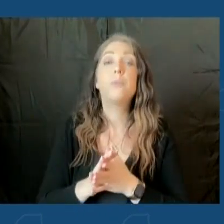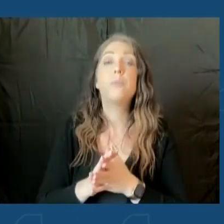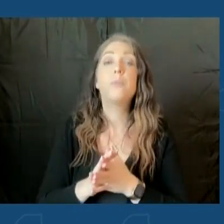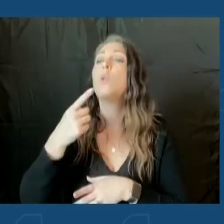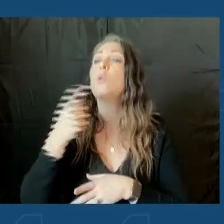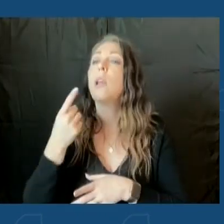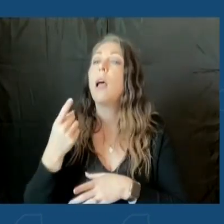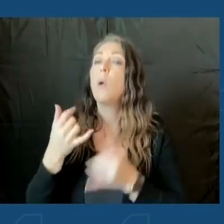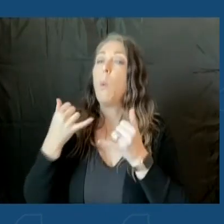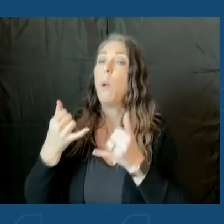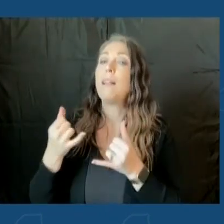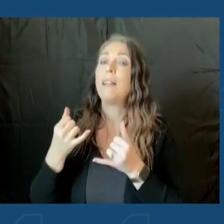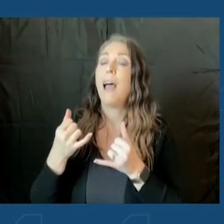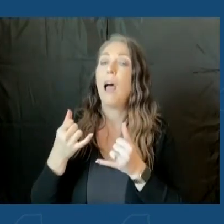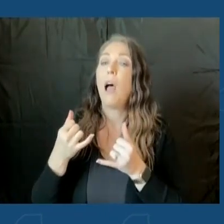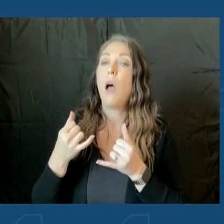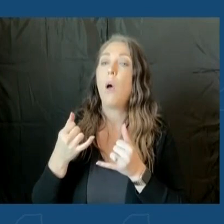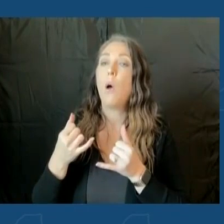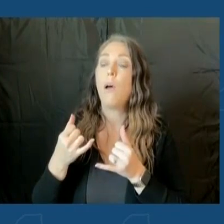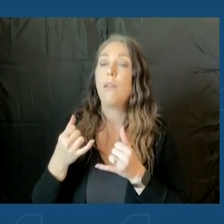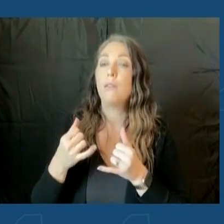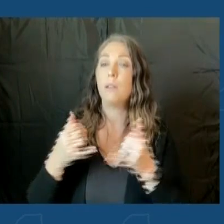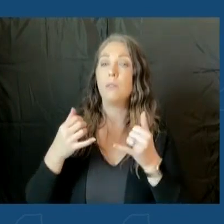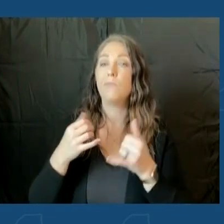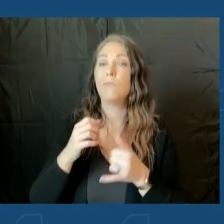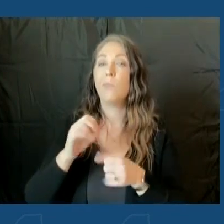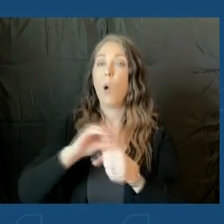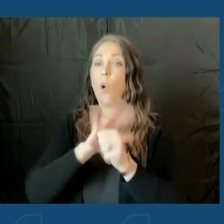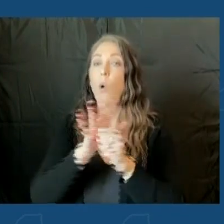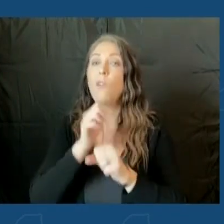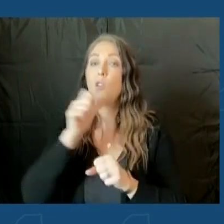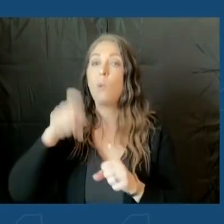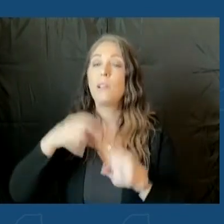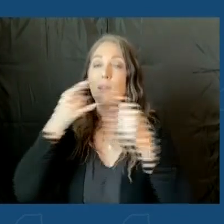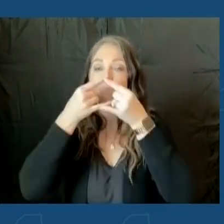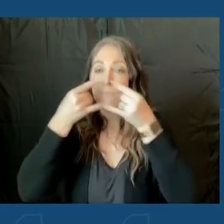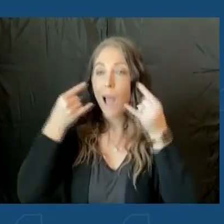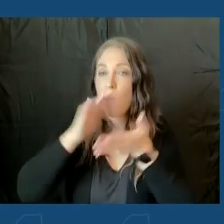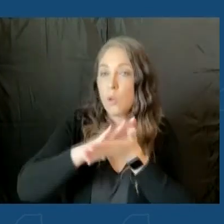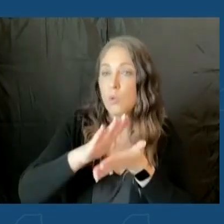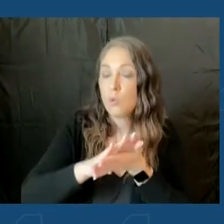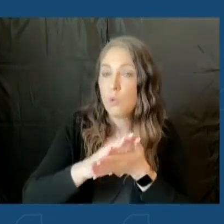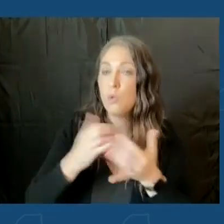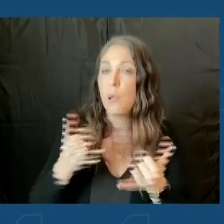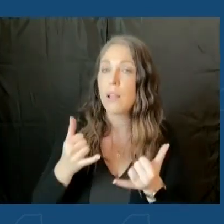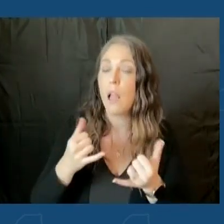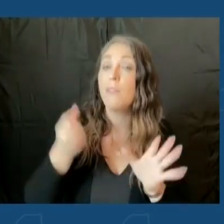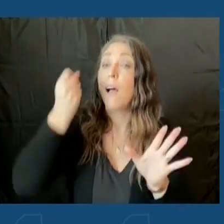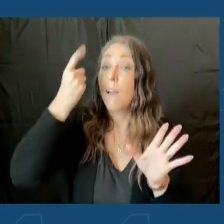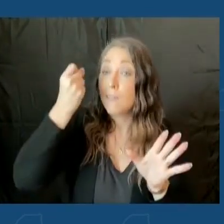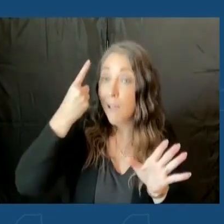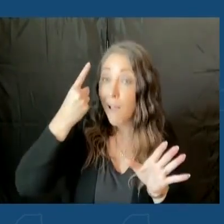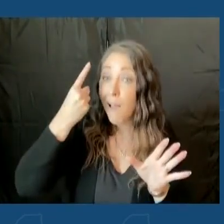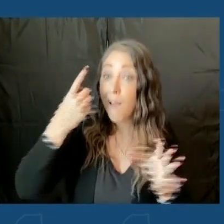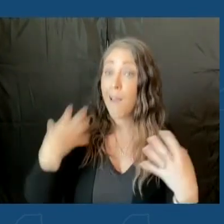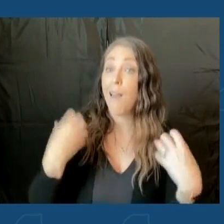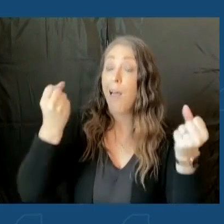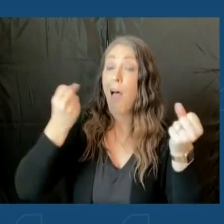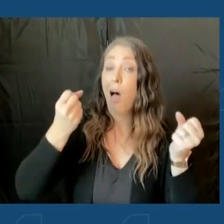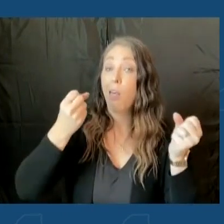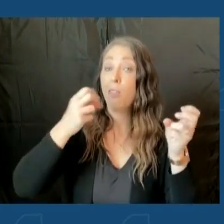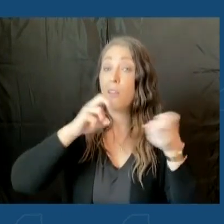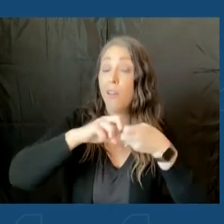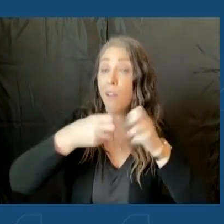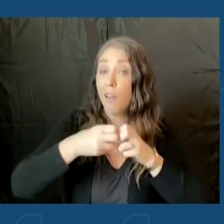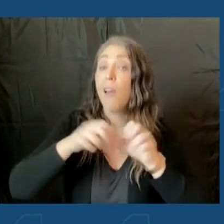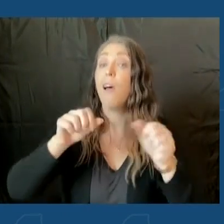don't necessitate masks in schools as you see it reserving the possibility that health conditions could change. How